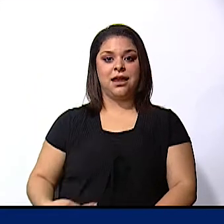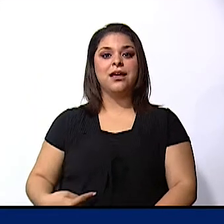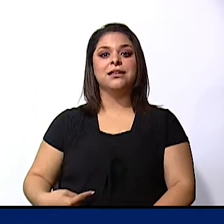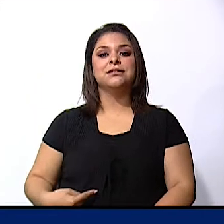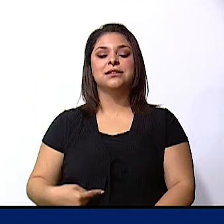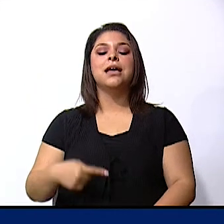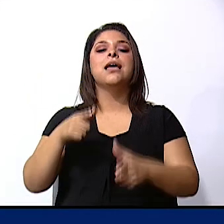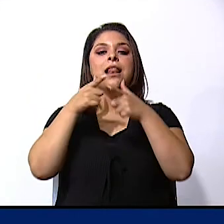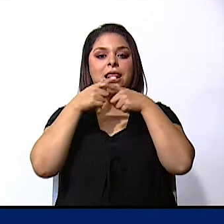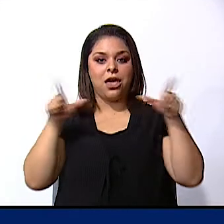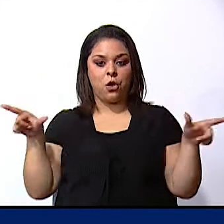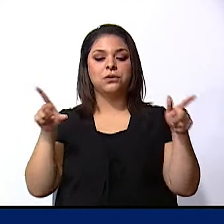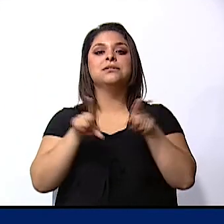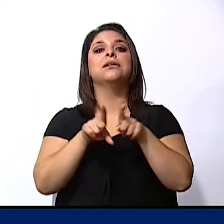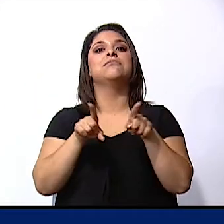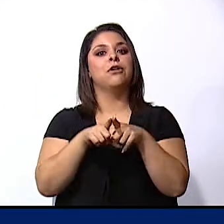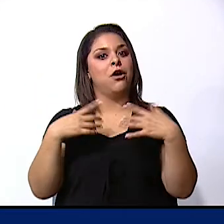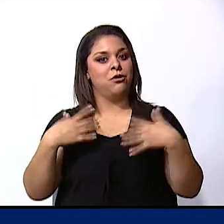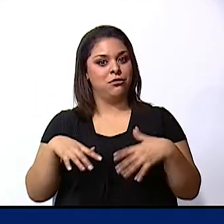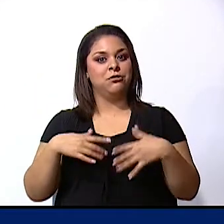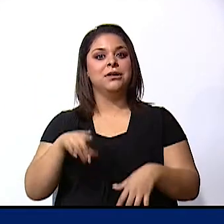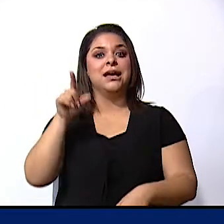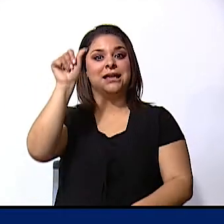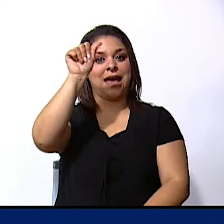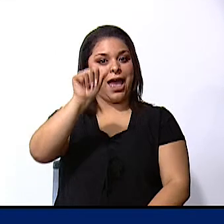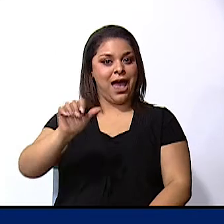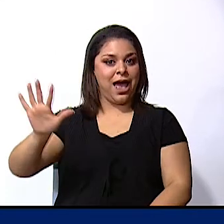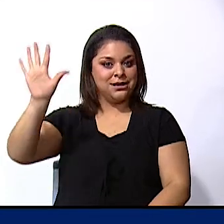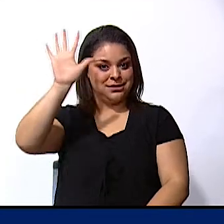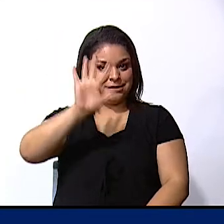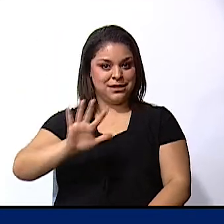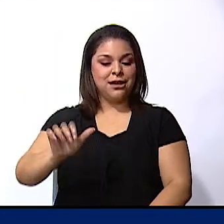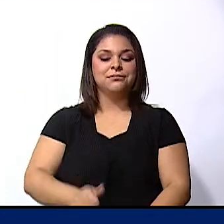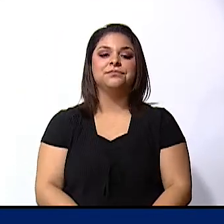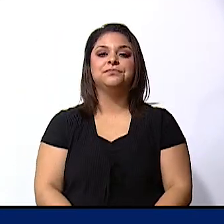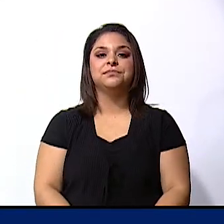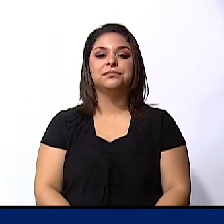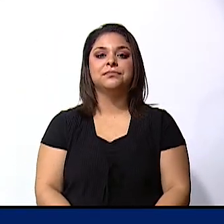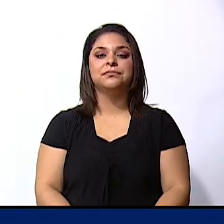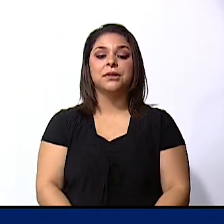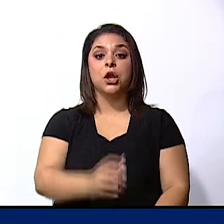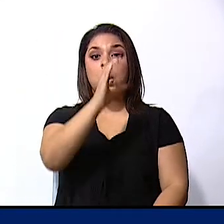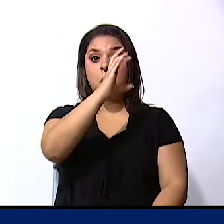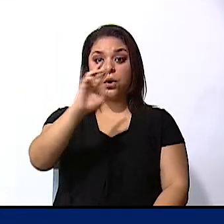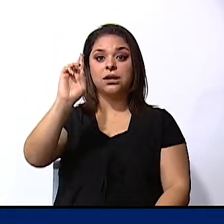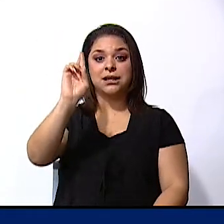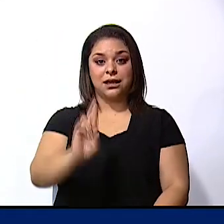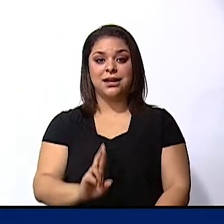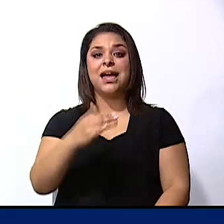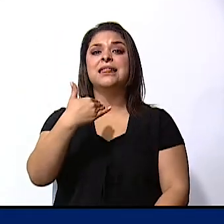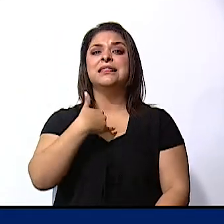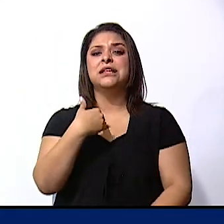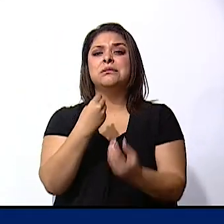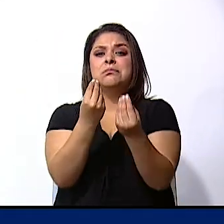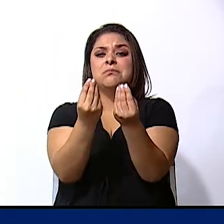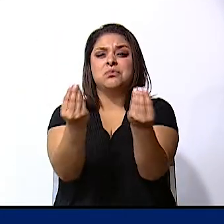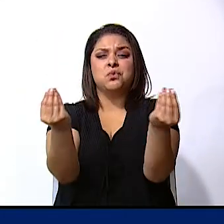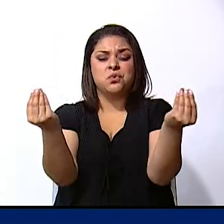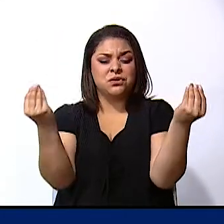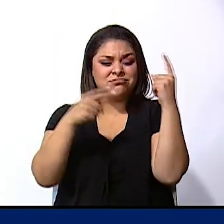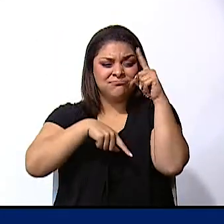language that's from asia also costa rica has a big food